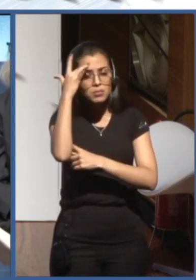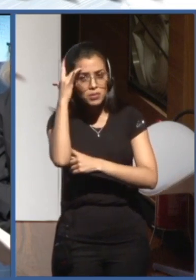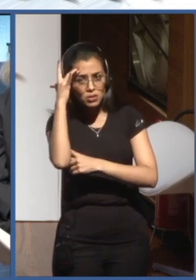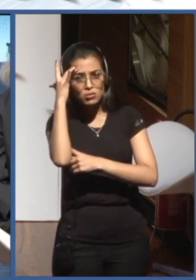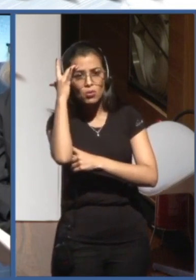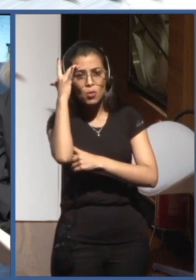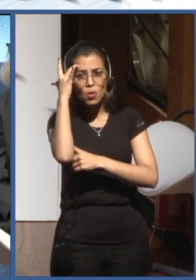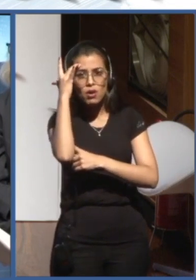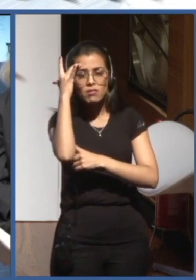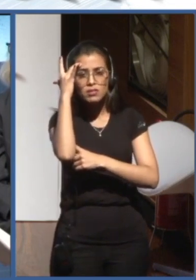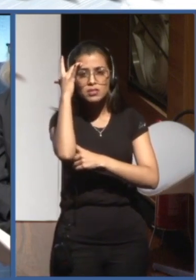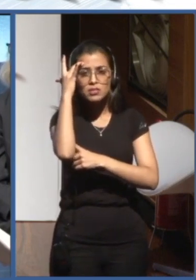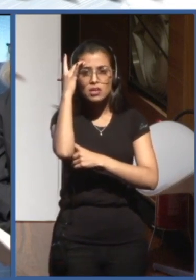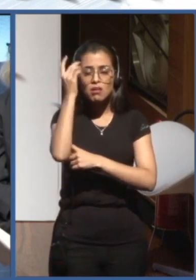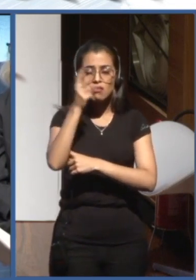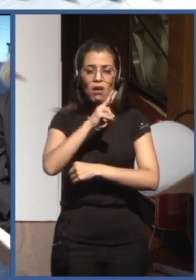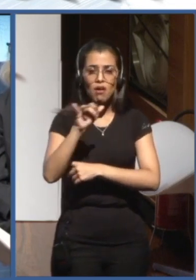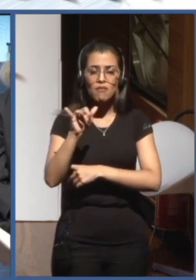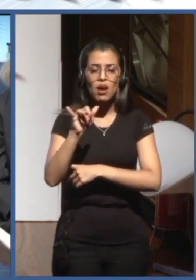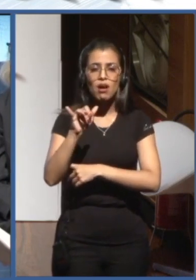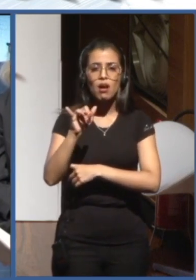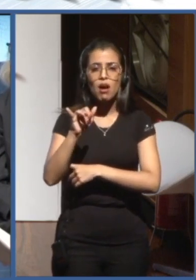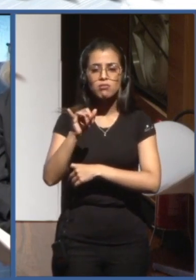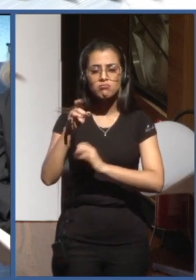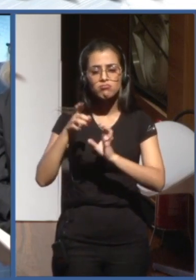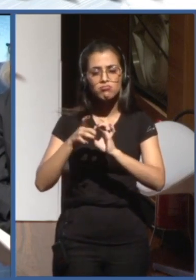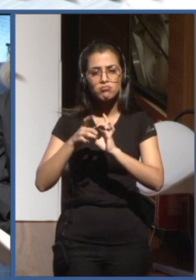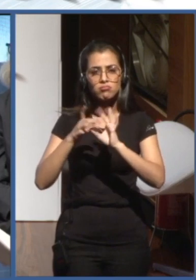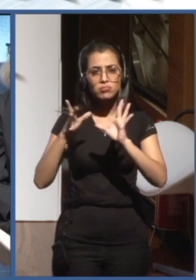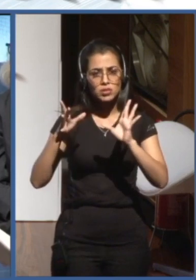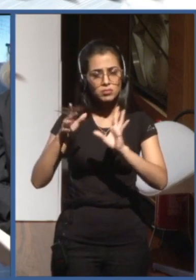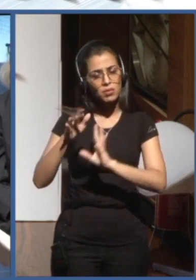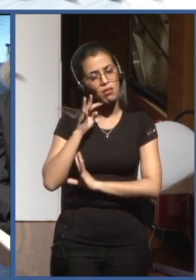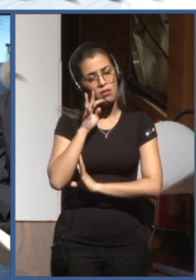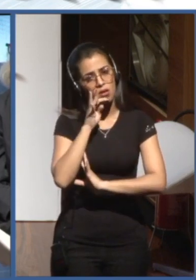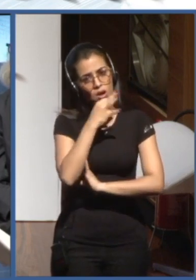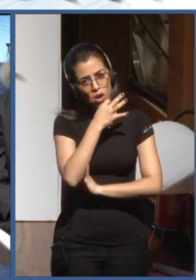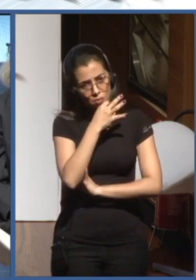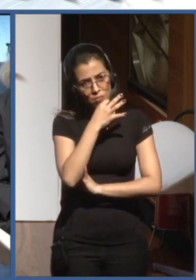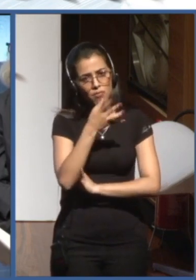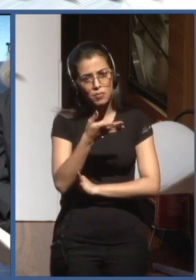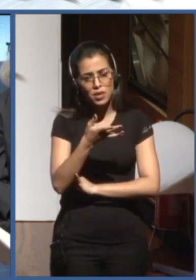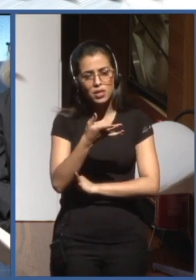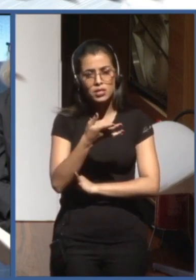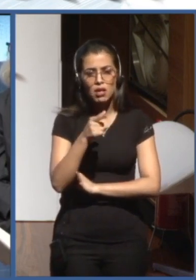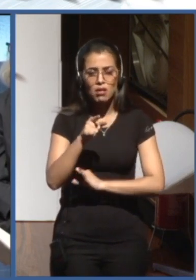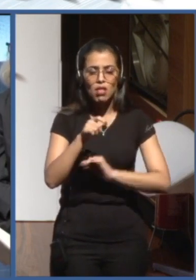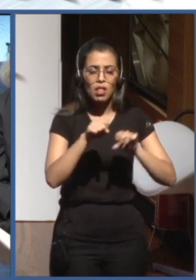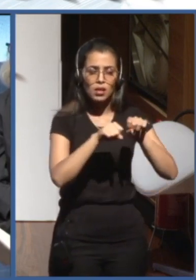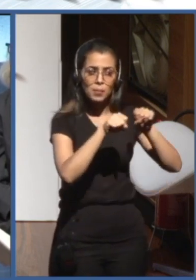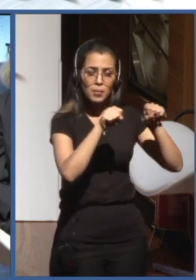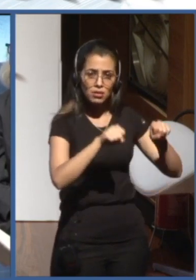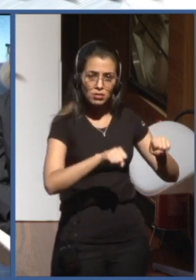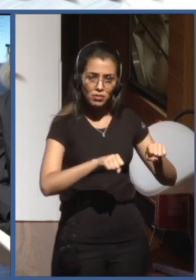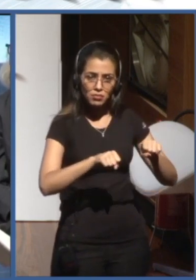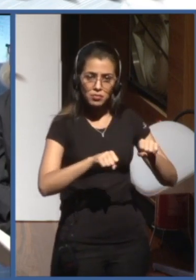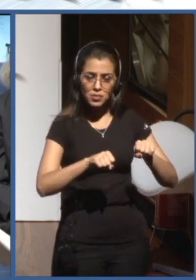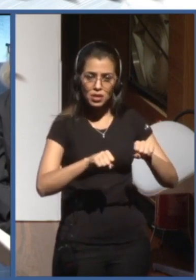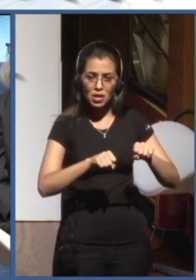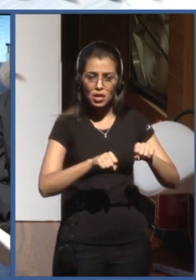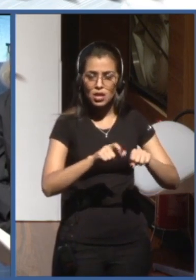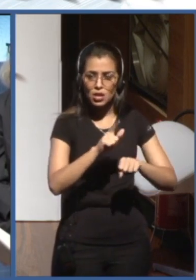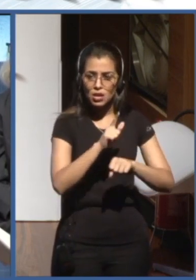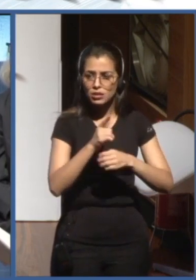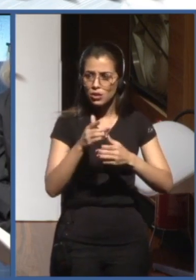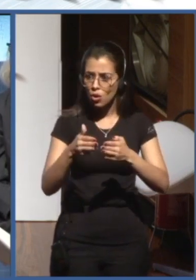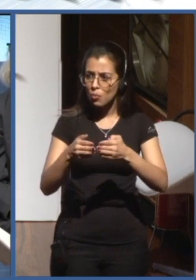on the online platform you'll get to know about what AI is of course but also about AI ethics and AI governance landscape so please keep an eye on it and then on